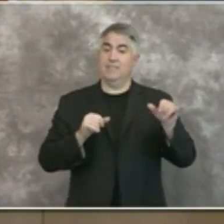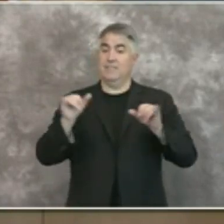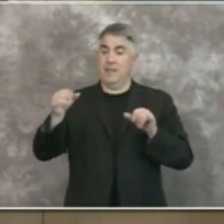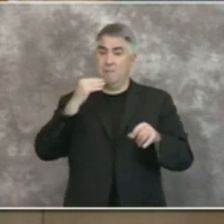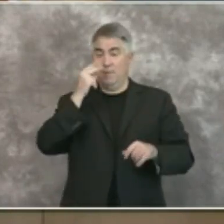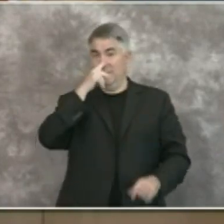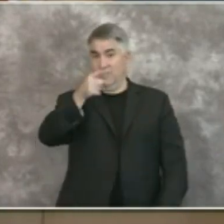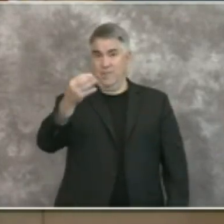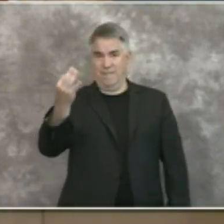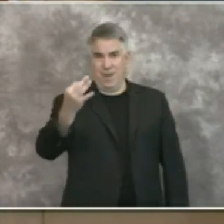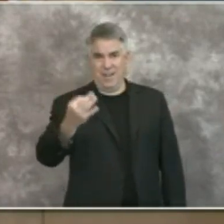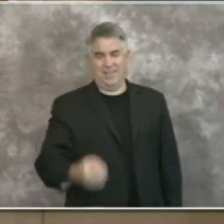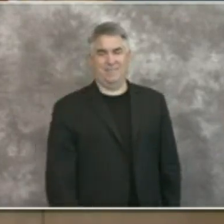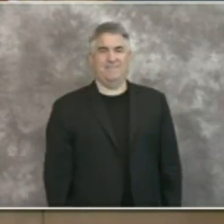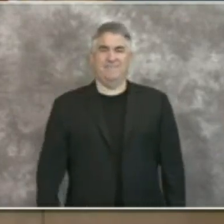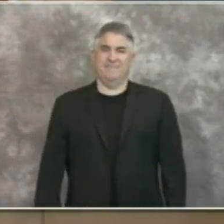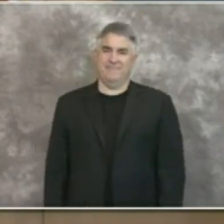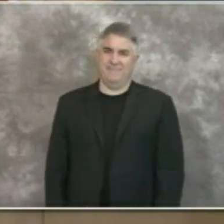friday